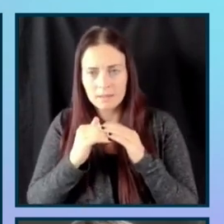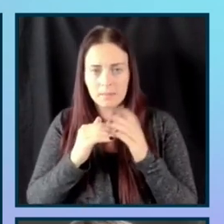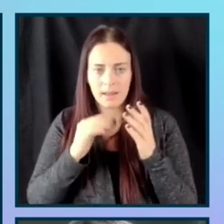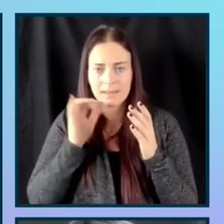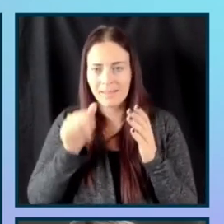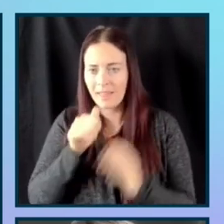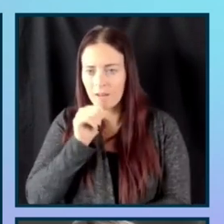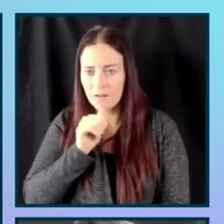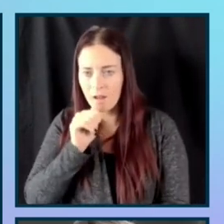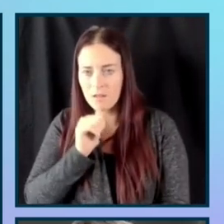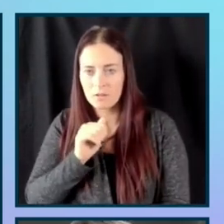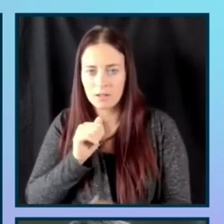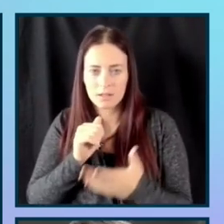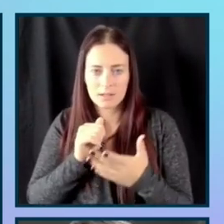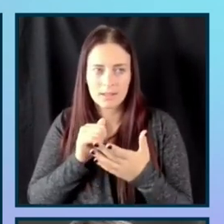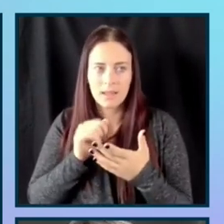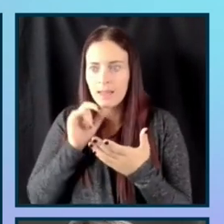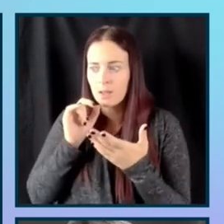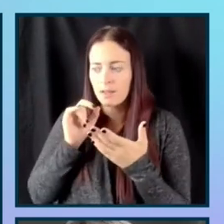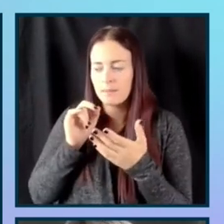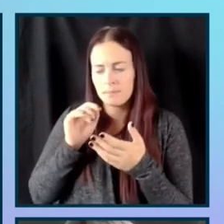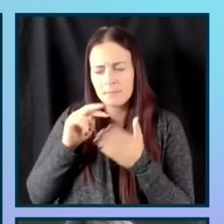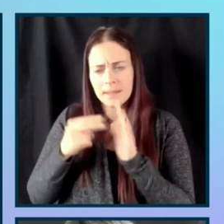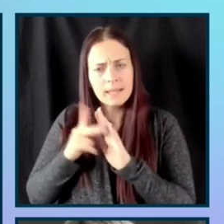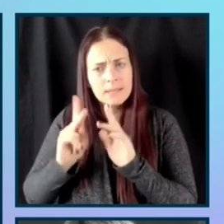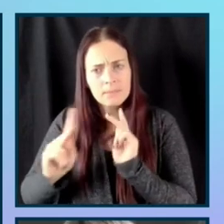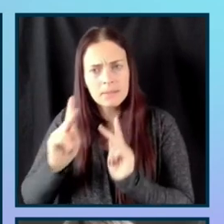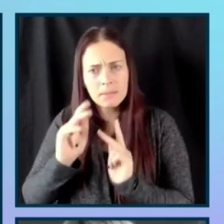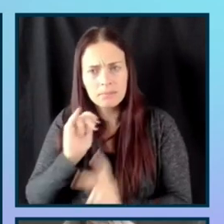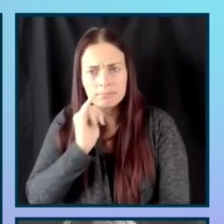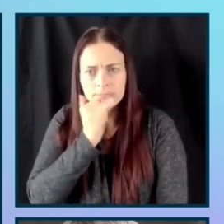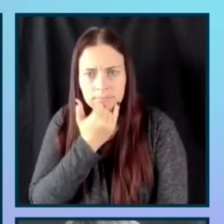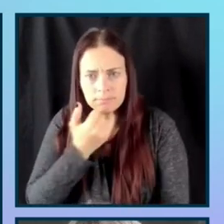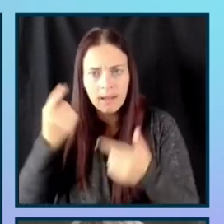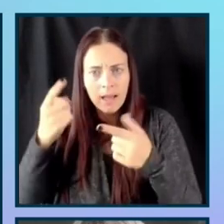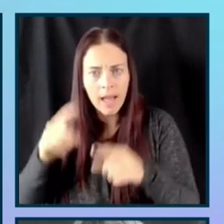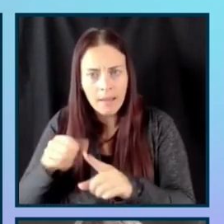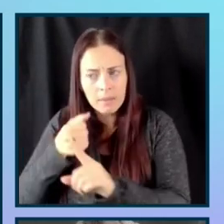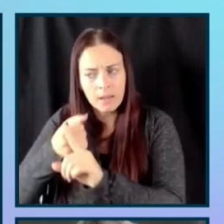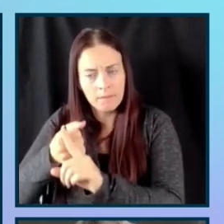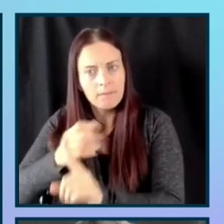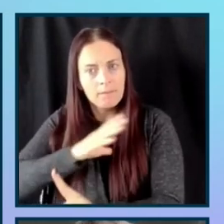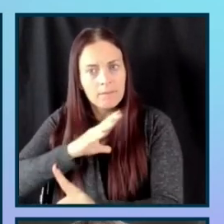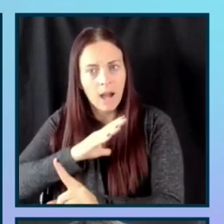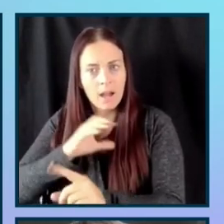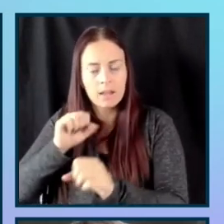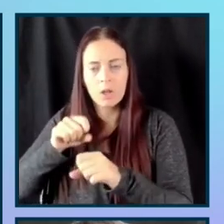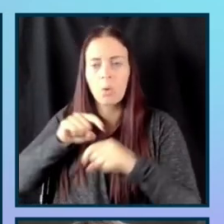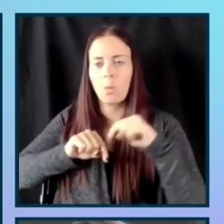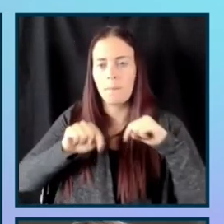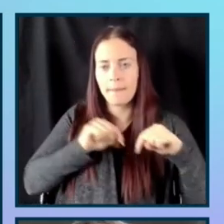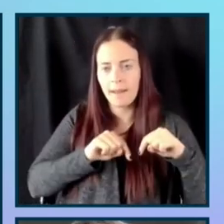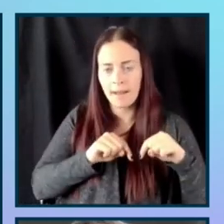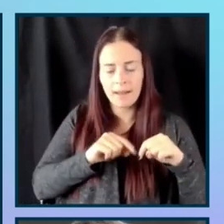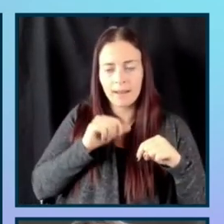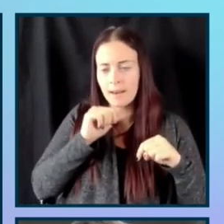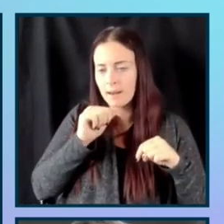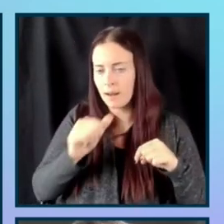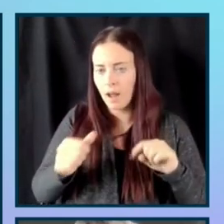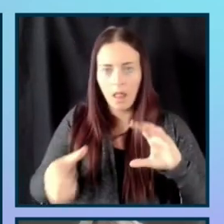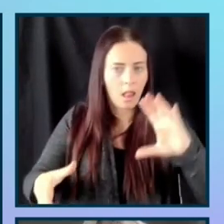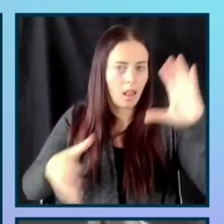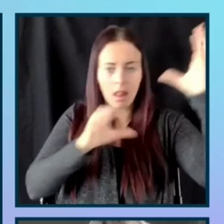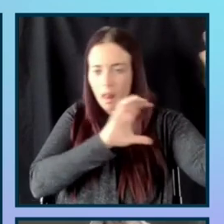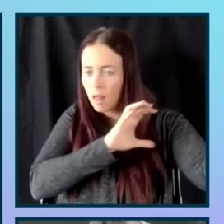that folks can make a mistake and be able to easily go back, um, without creating a huge